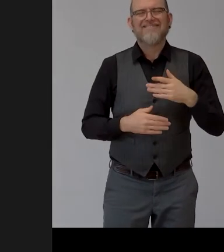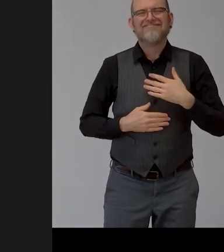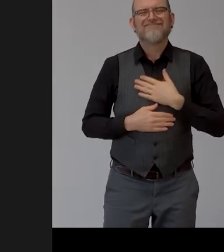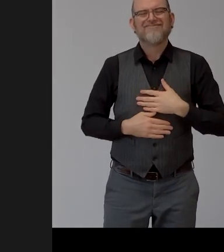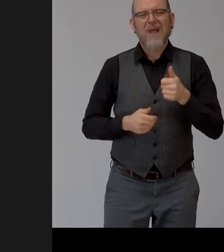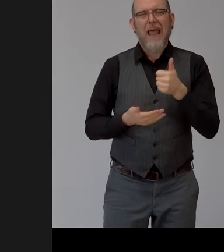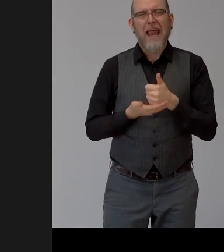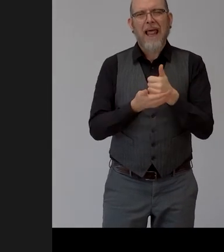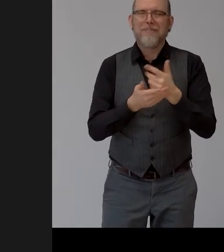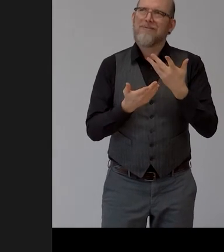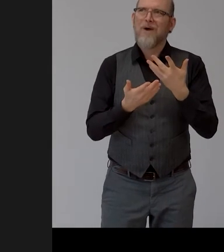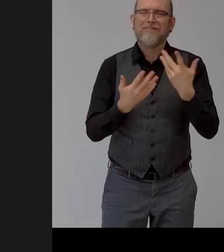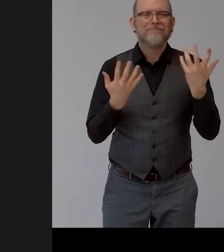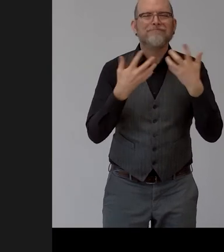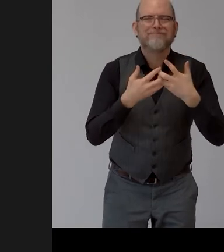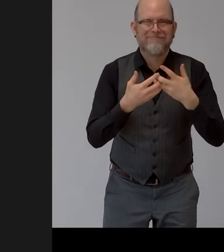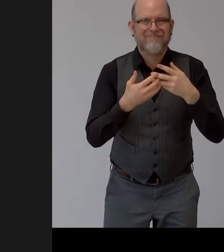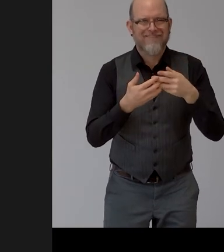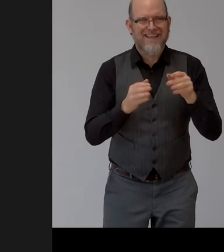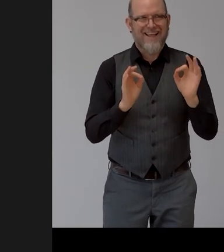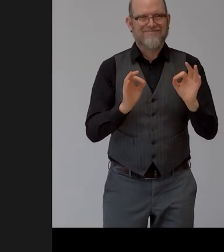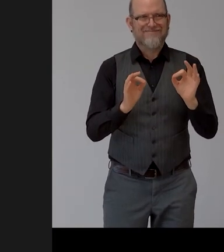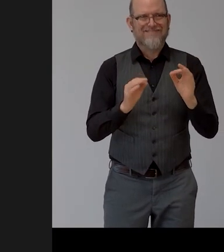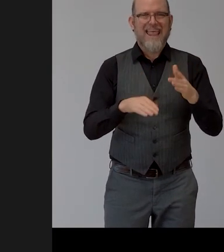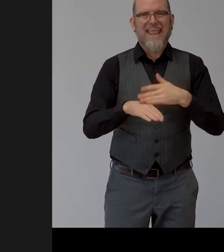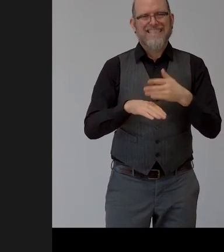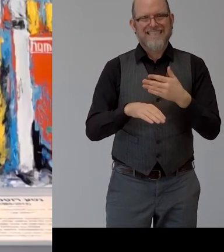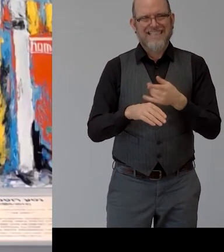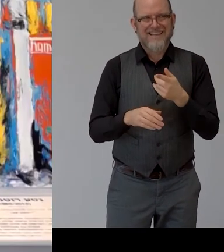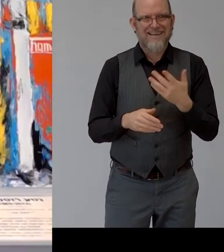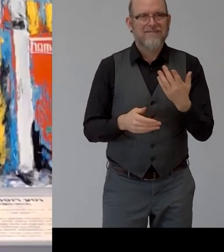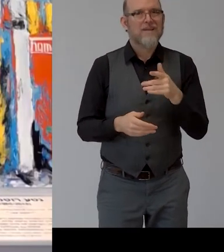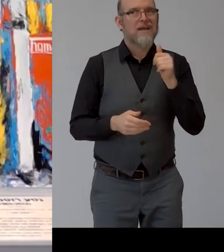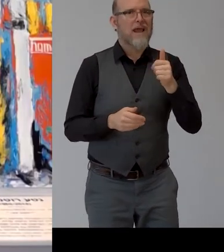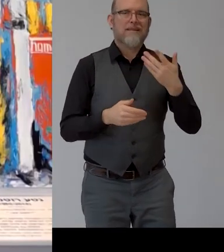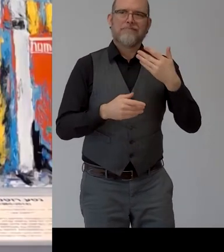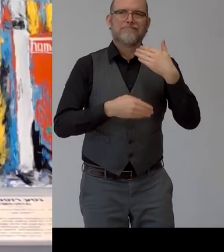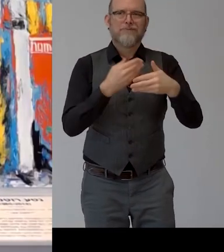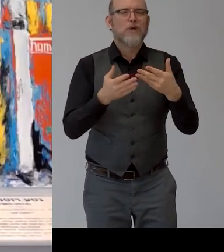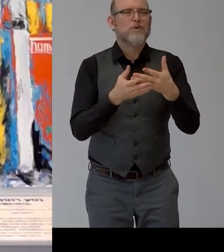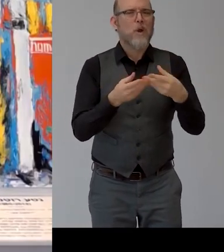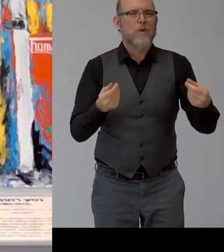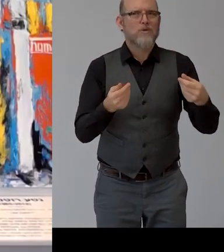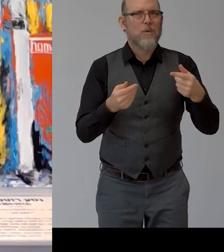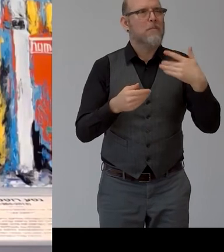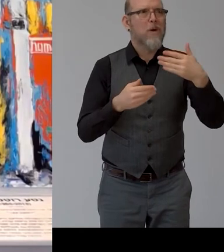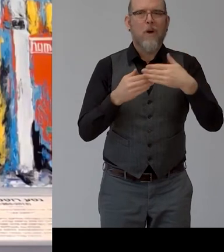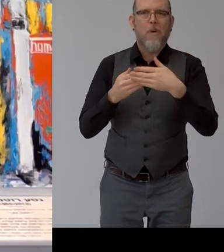easier that the sensitivity is the is the key to everything perfect yeah thank you